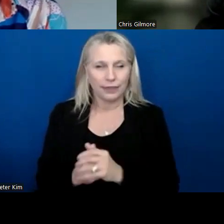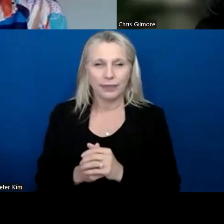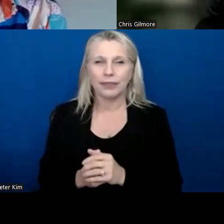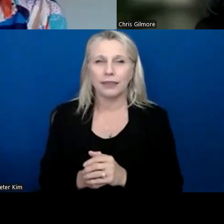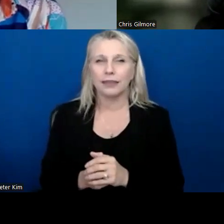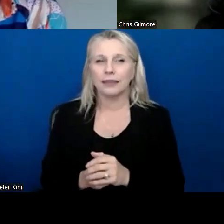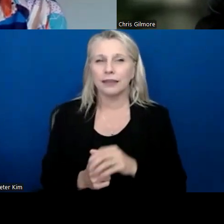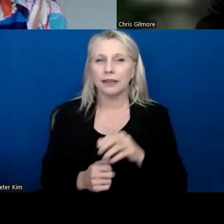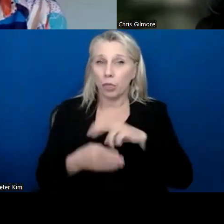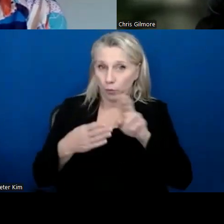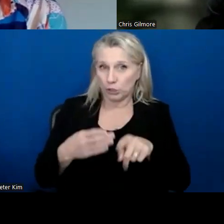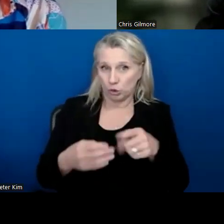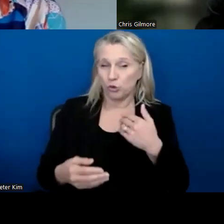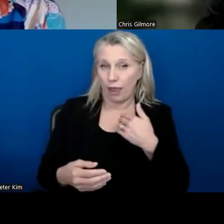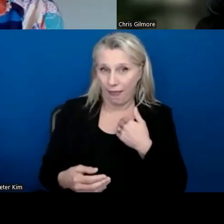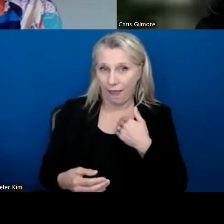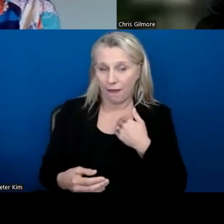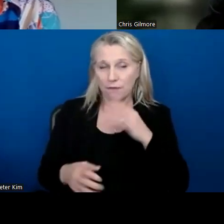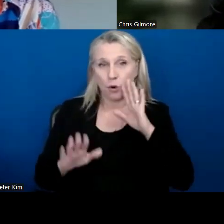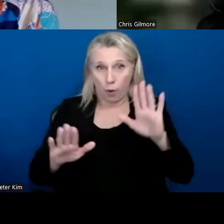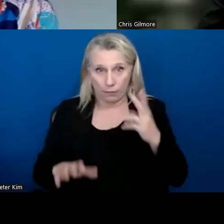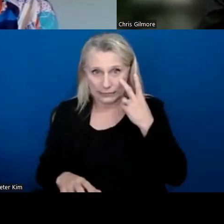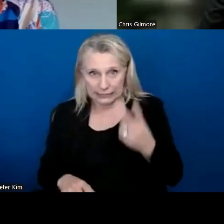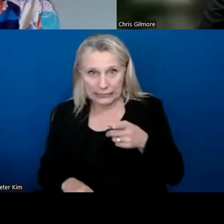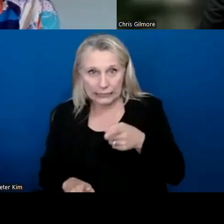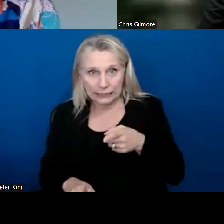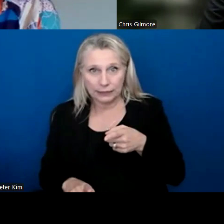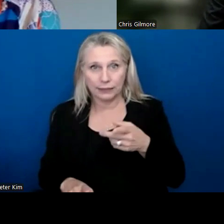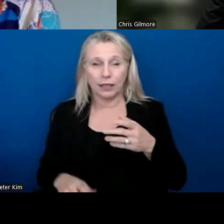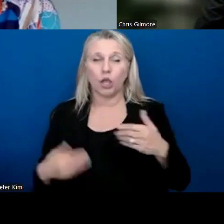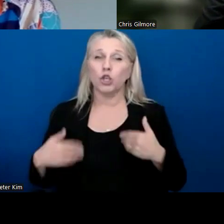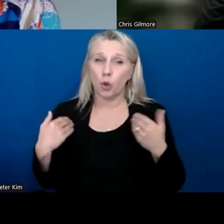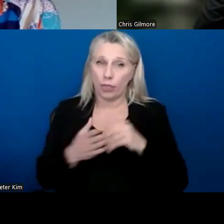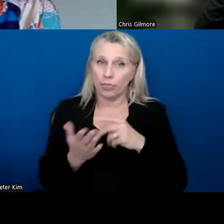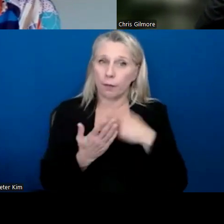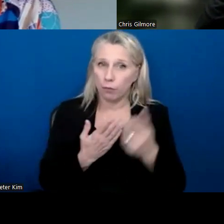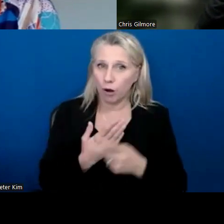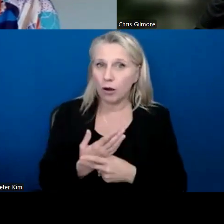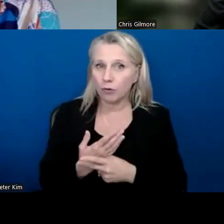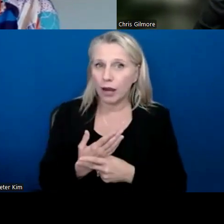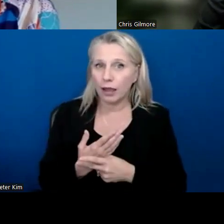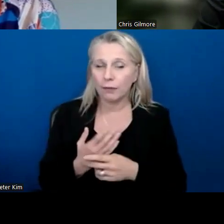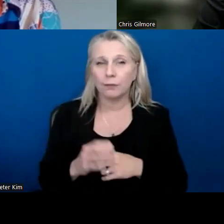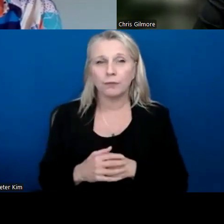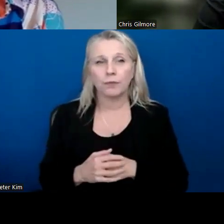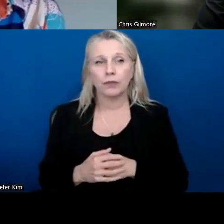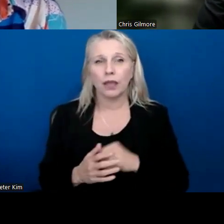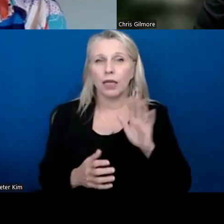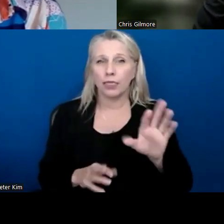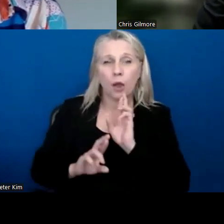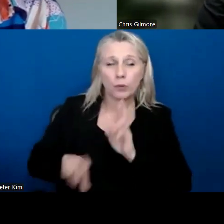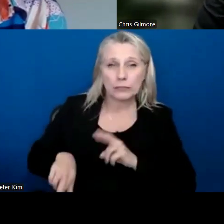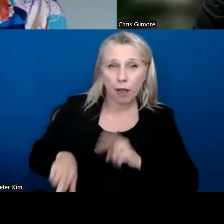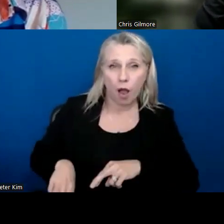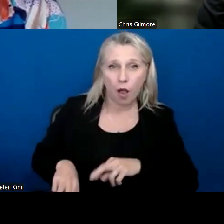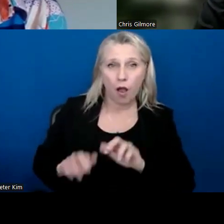survey results you had were incredible to see of youth in the program and their responses of